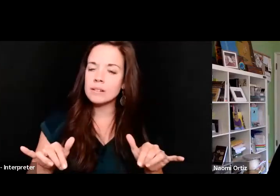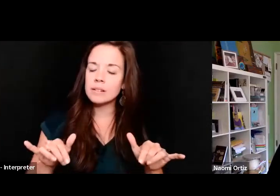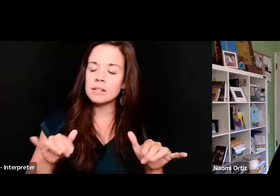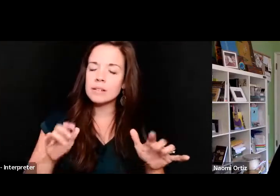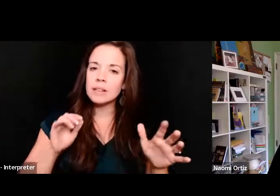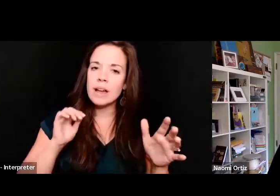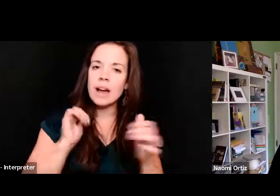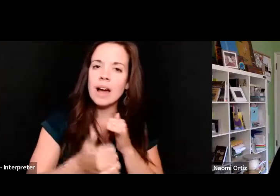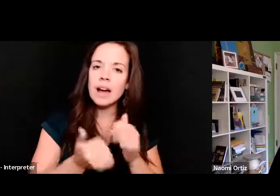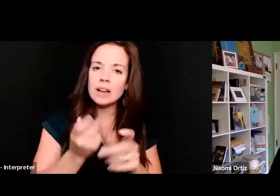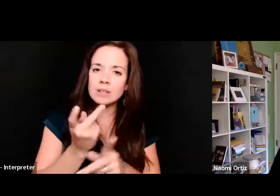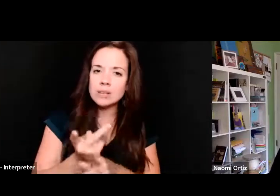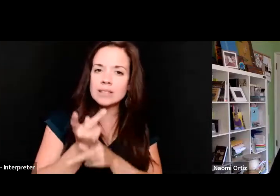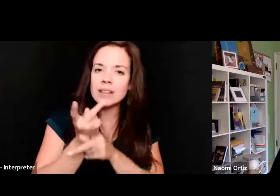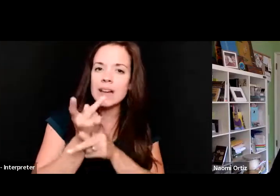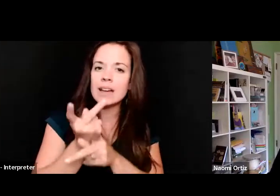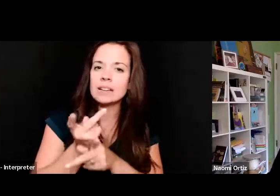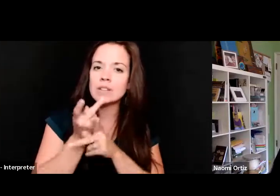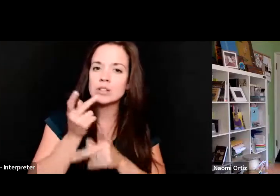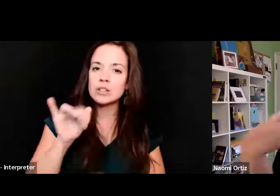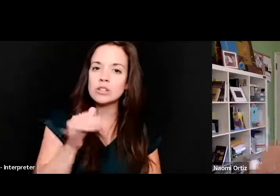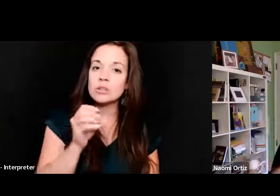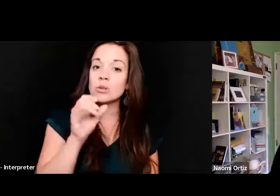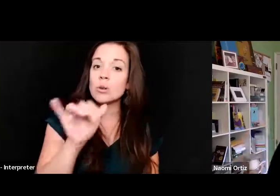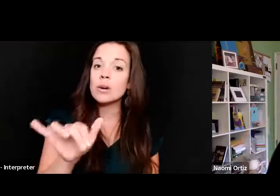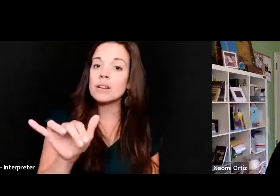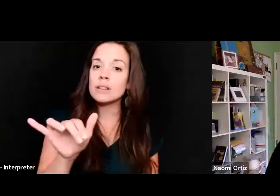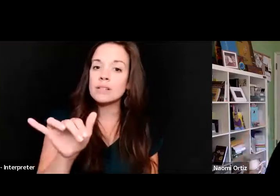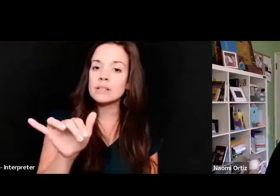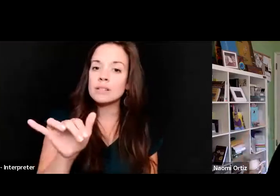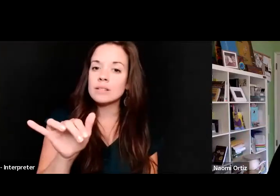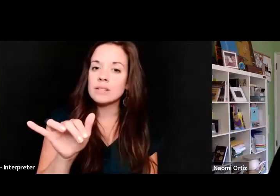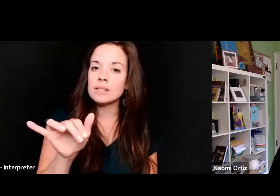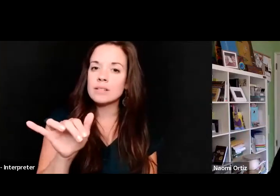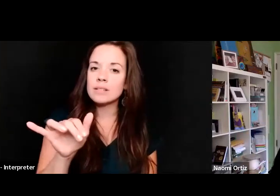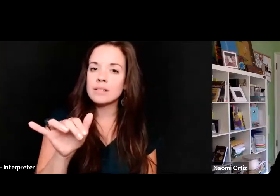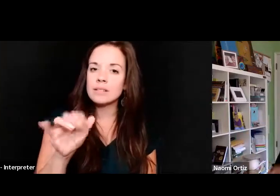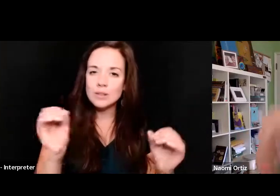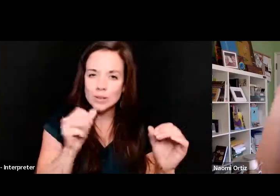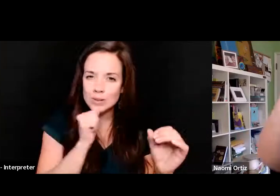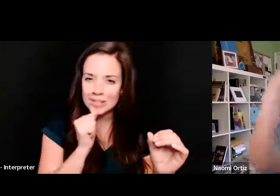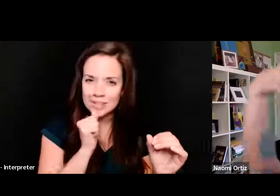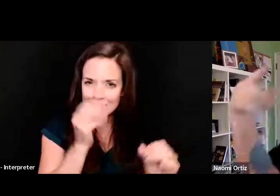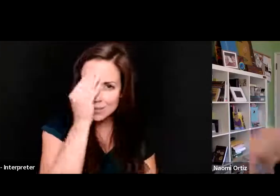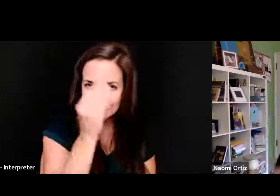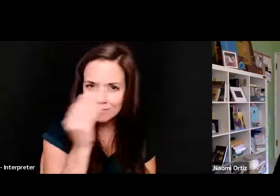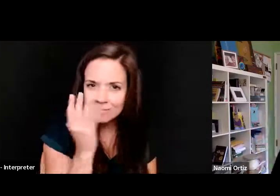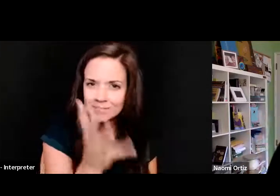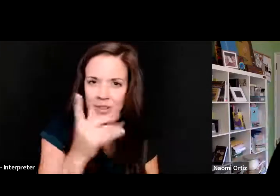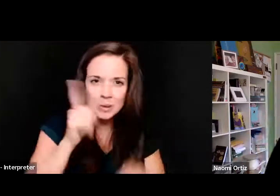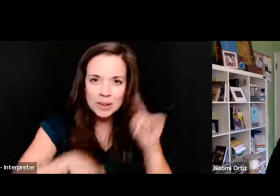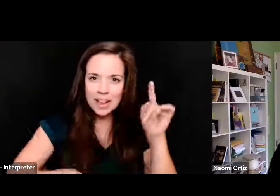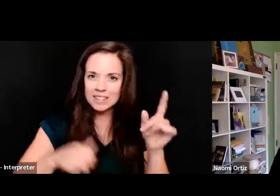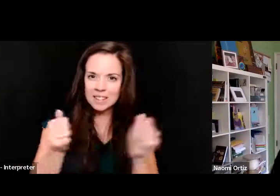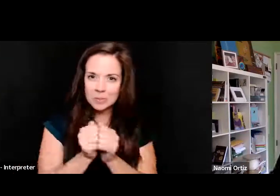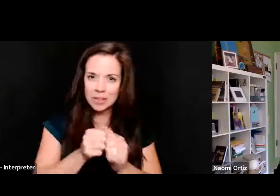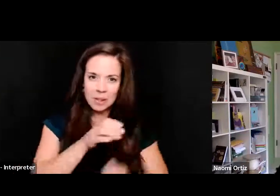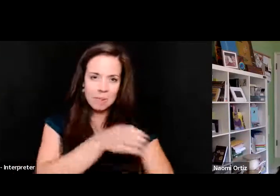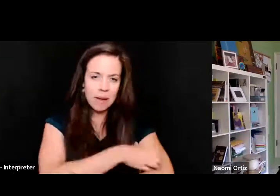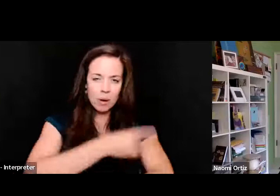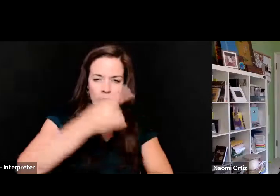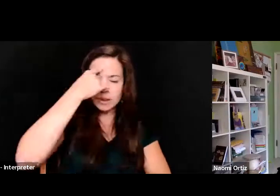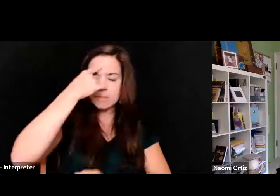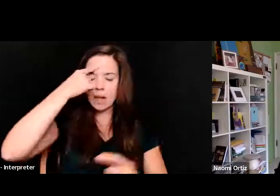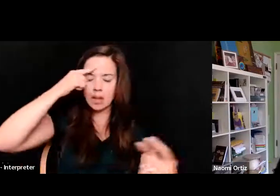tend joy? There is no secret. You can't just with the power of your mind actually